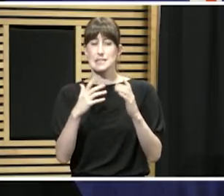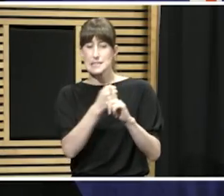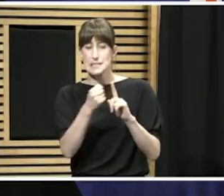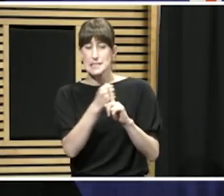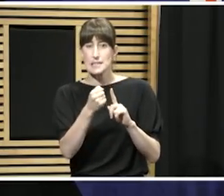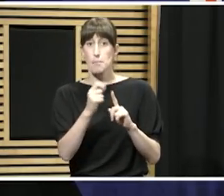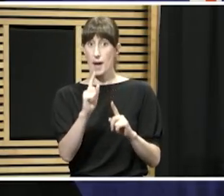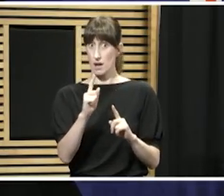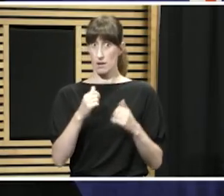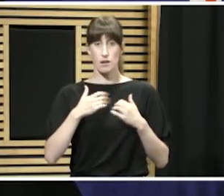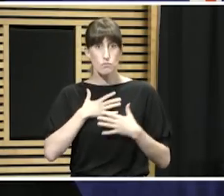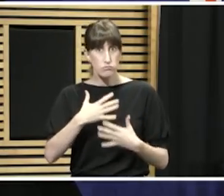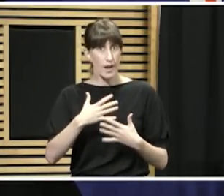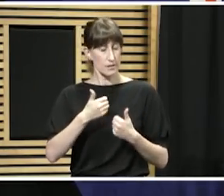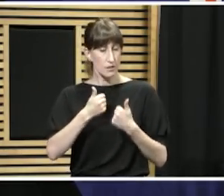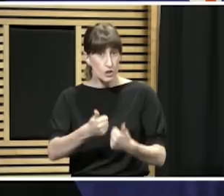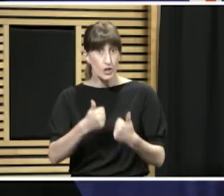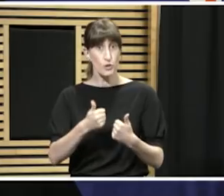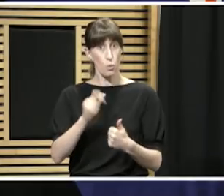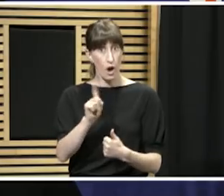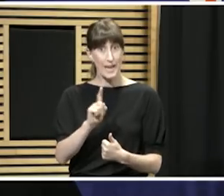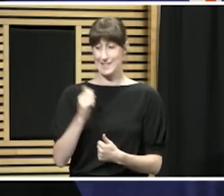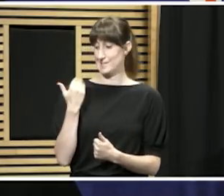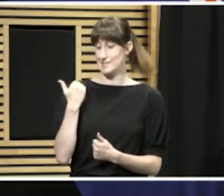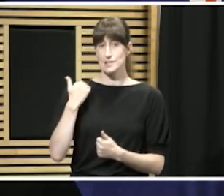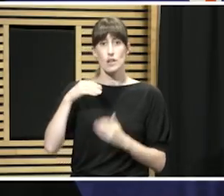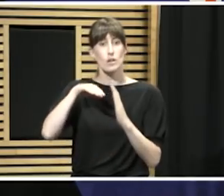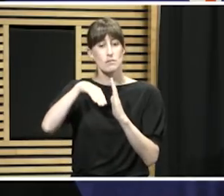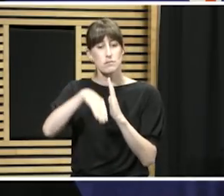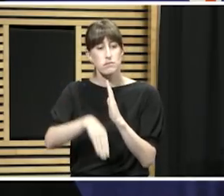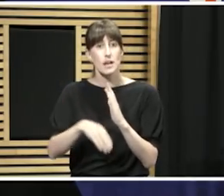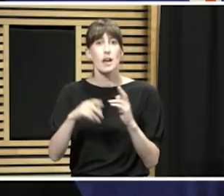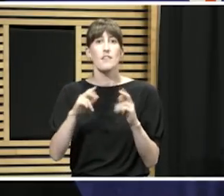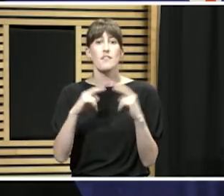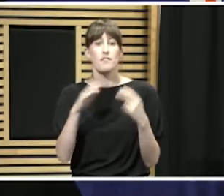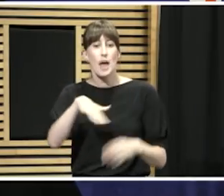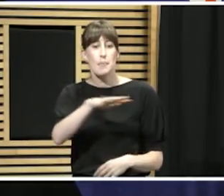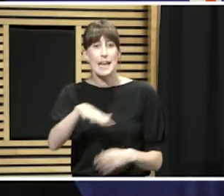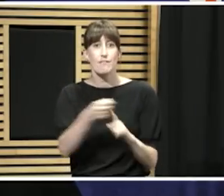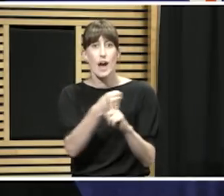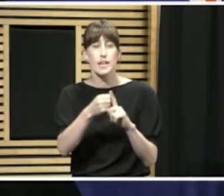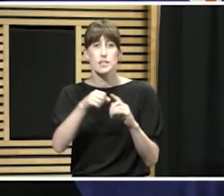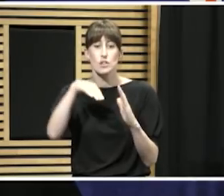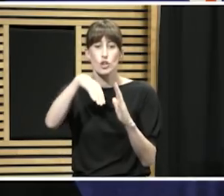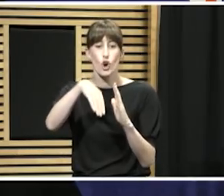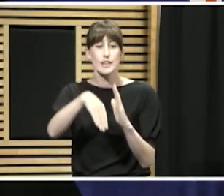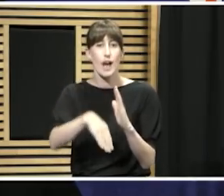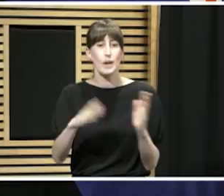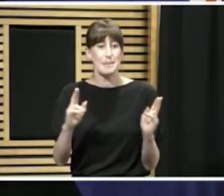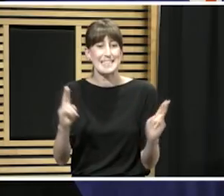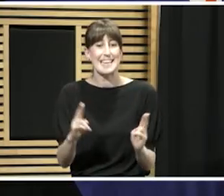reversed. And we've had a very slight reduction in family violence, family harm reports.